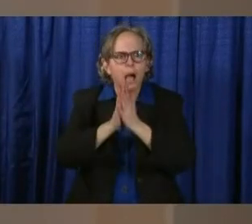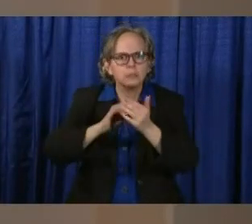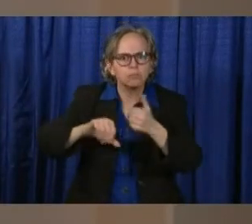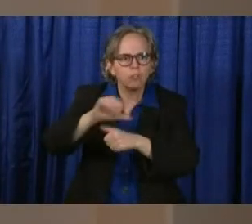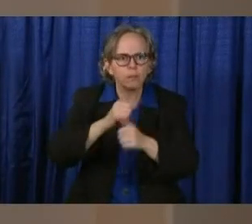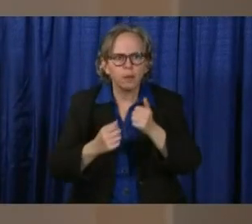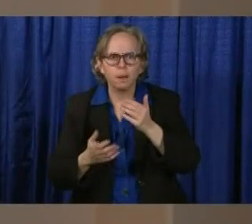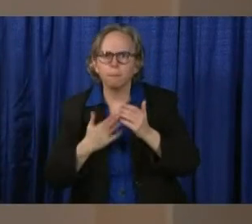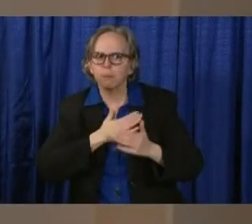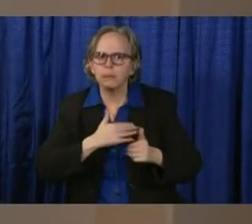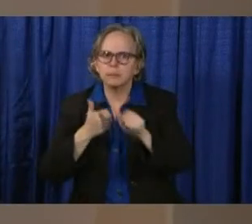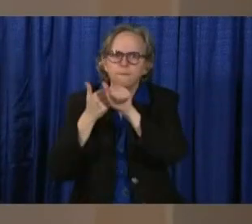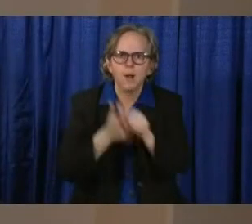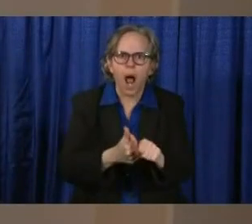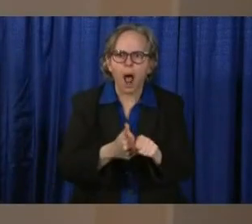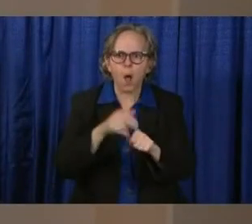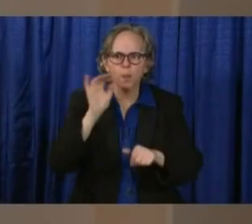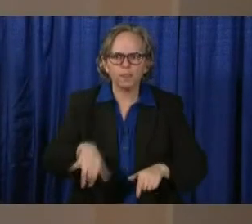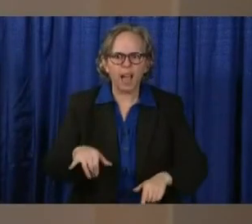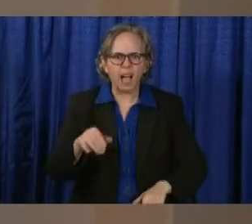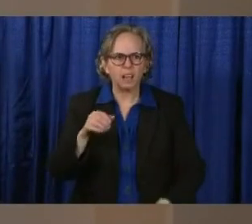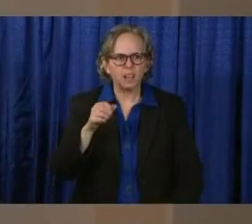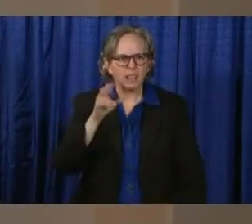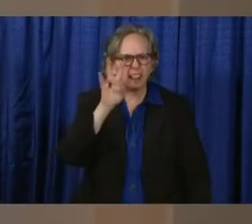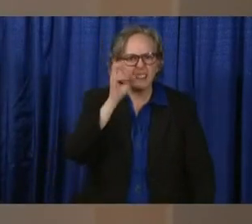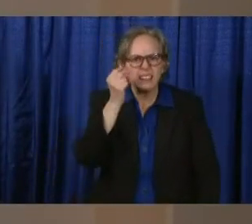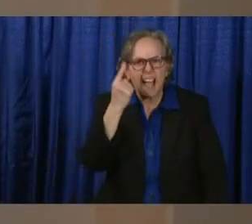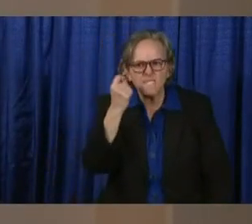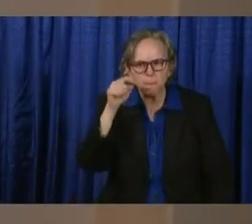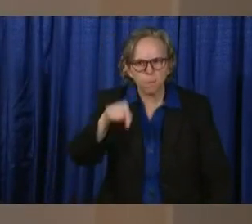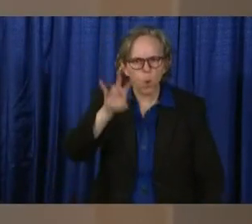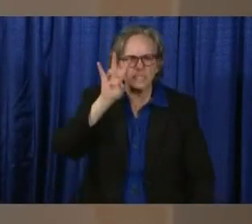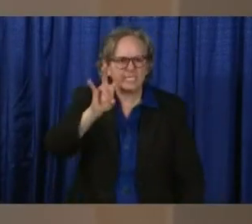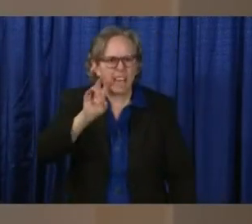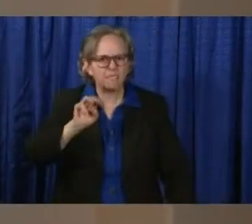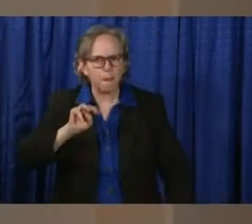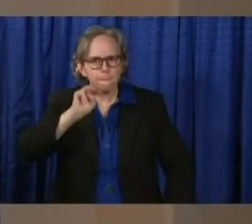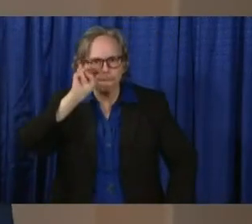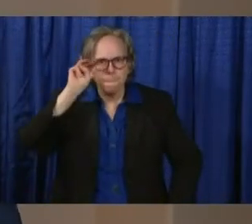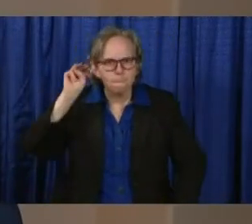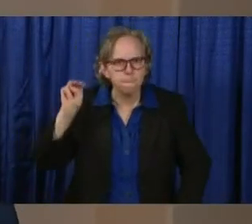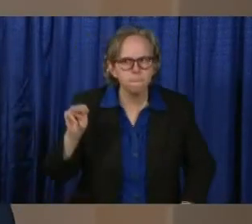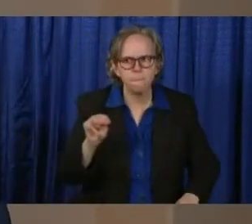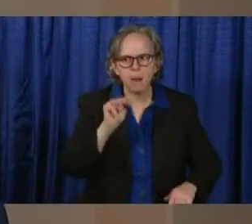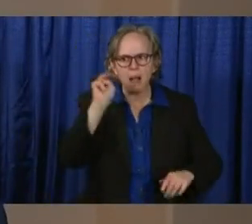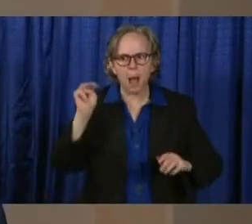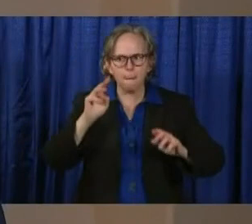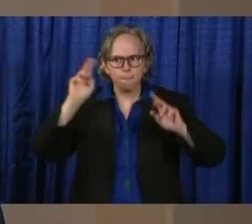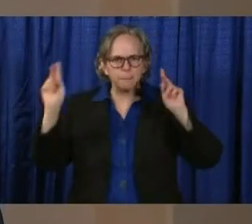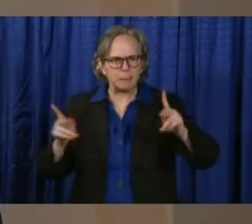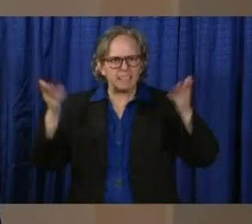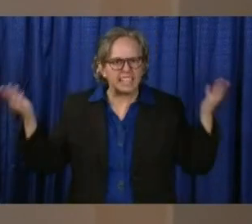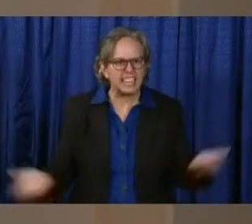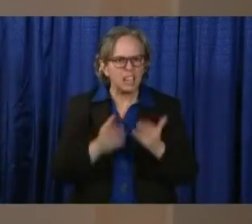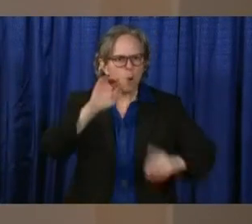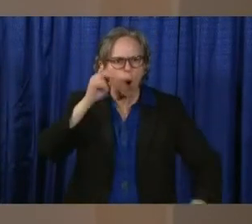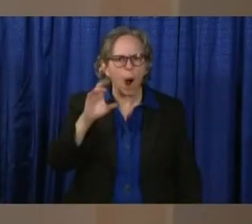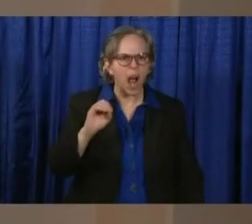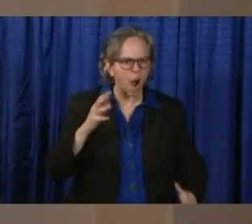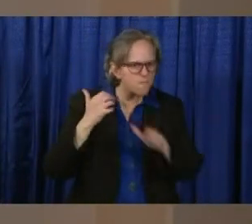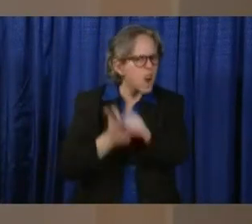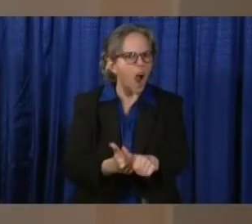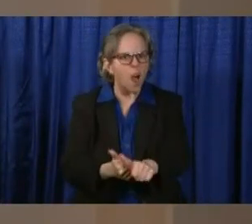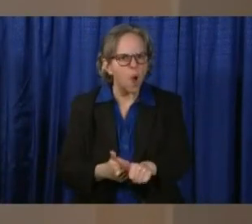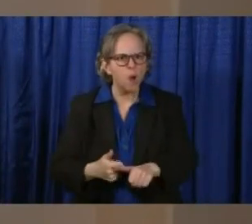what we hope, and this is through the week of March the 23rd, because a lot of the data lag, and